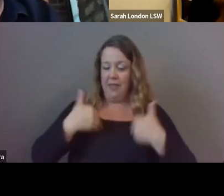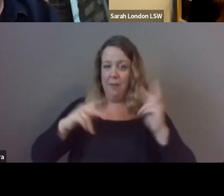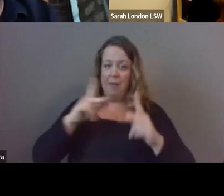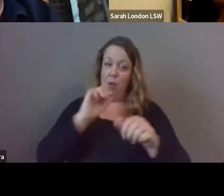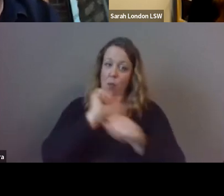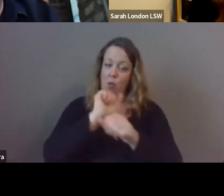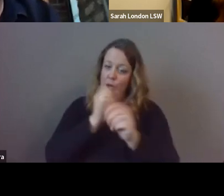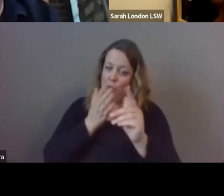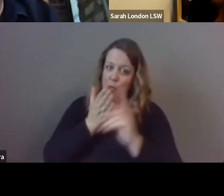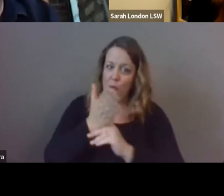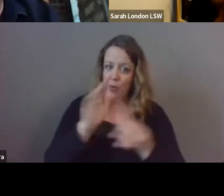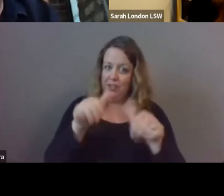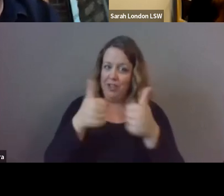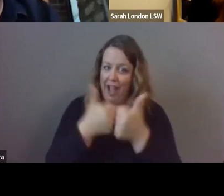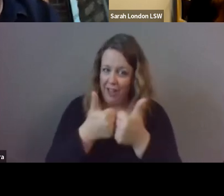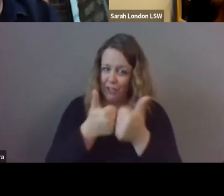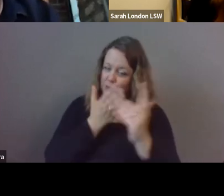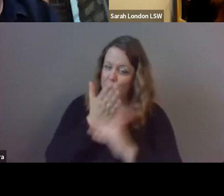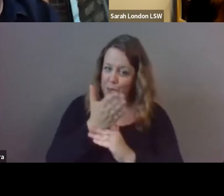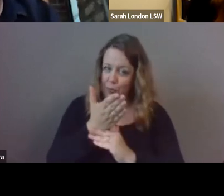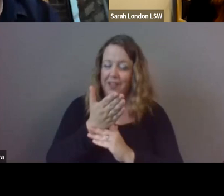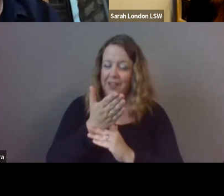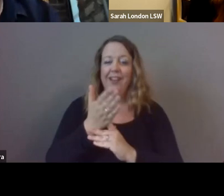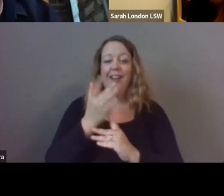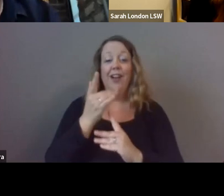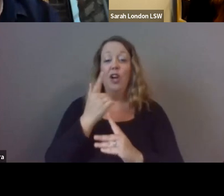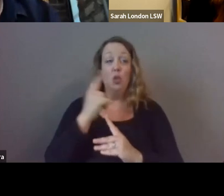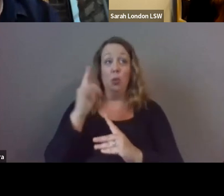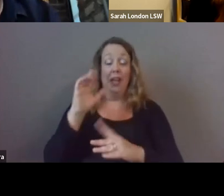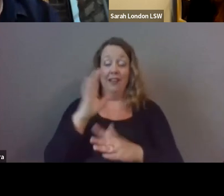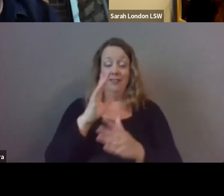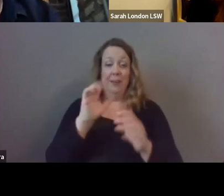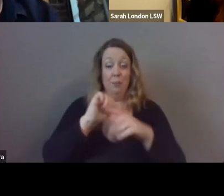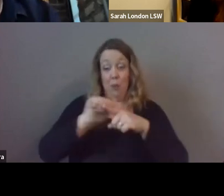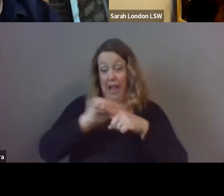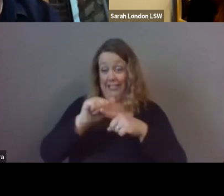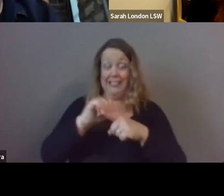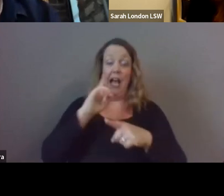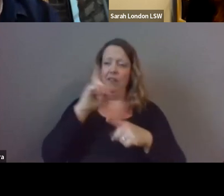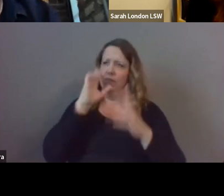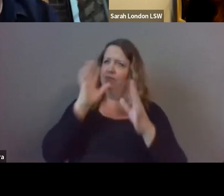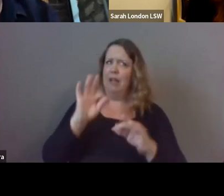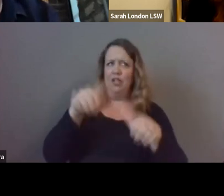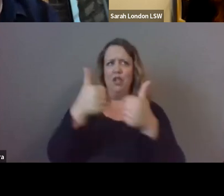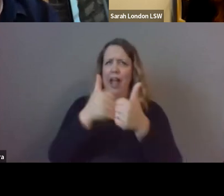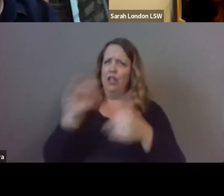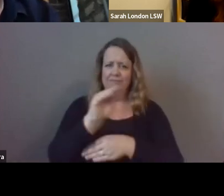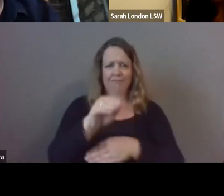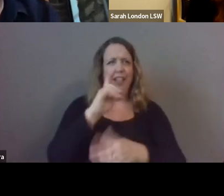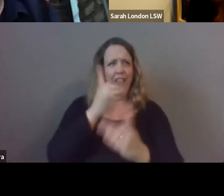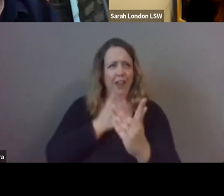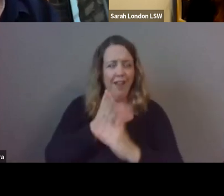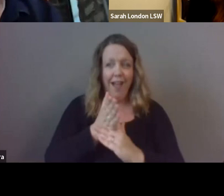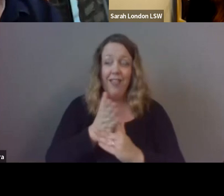you can intentionally put challenges within a practice and then um you know ask your young people to